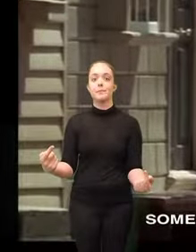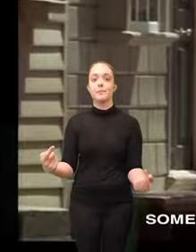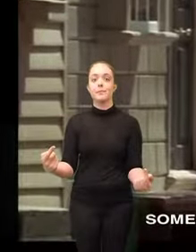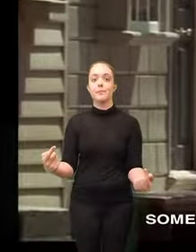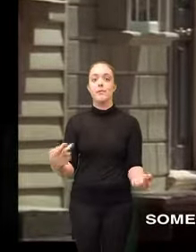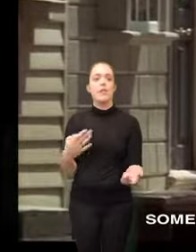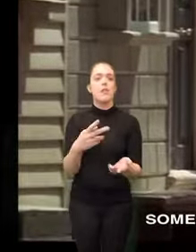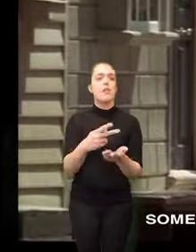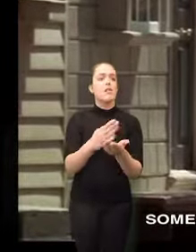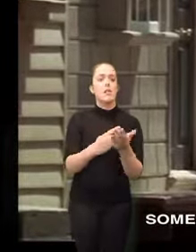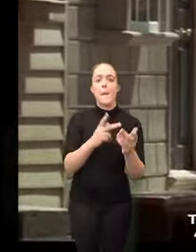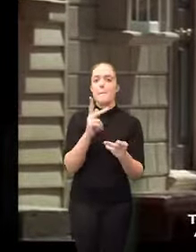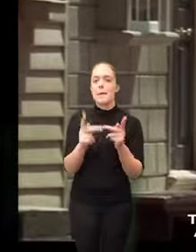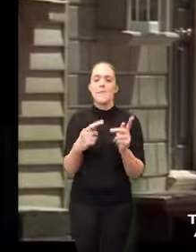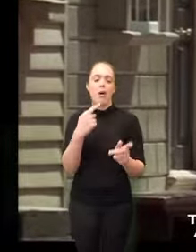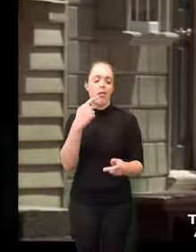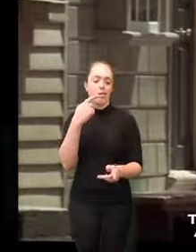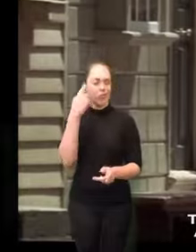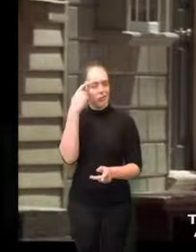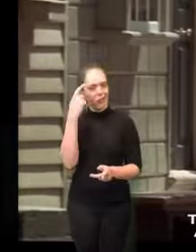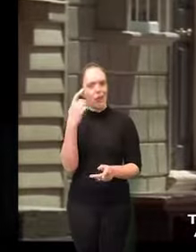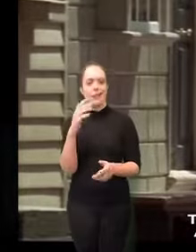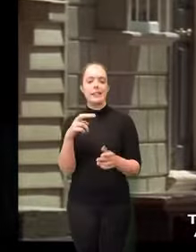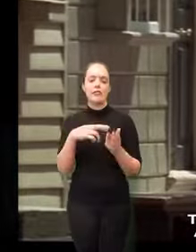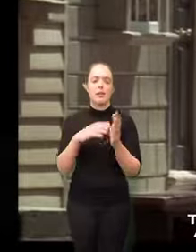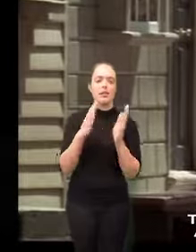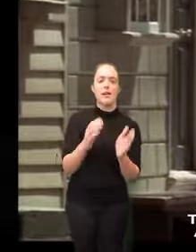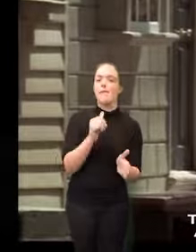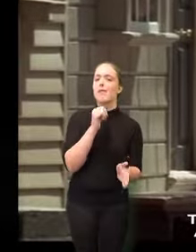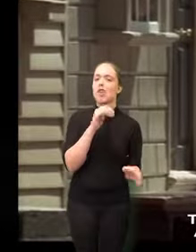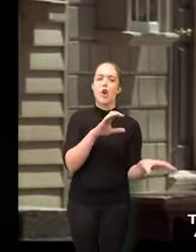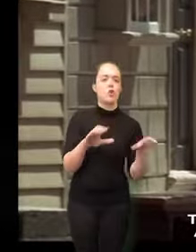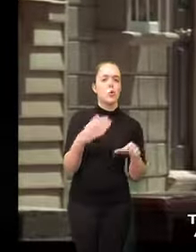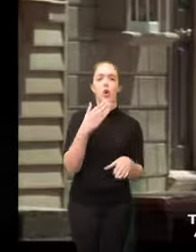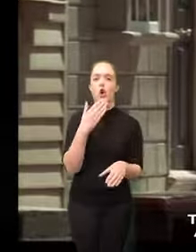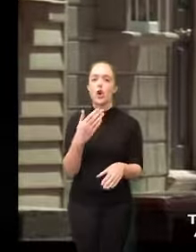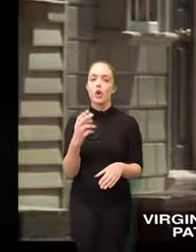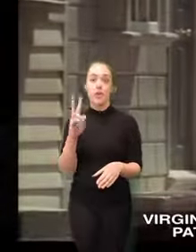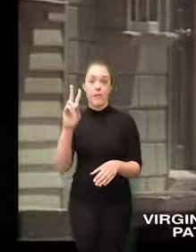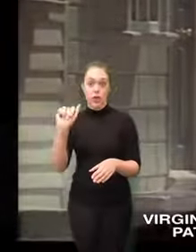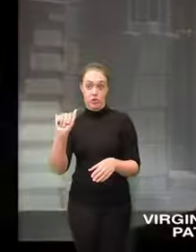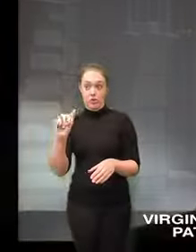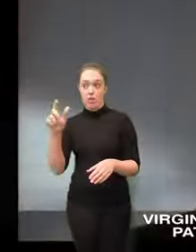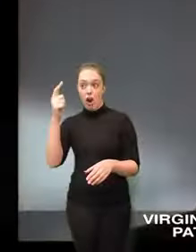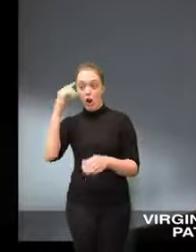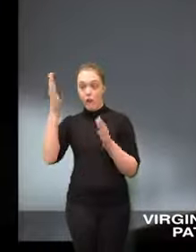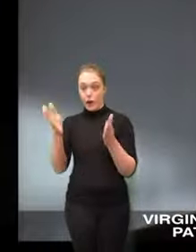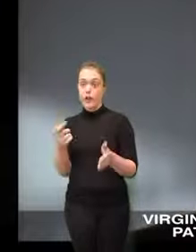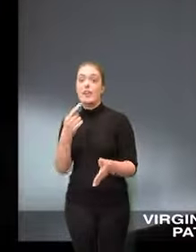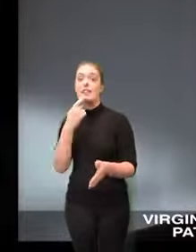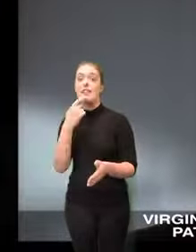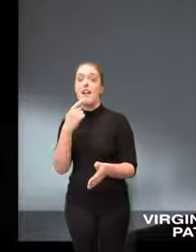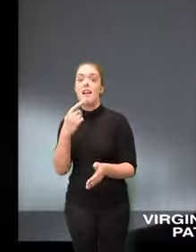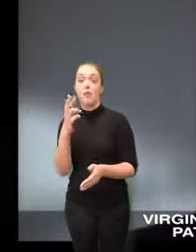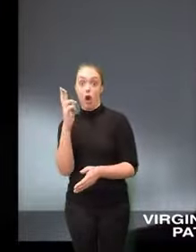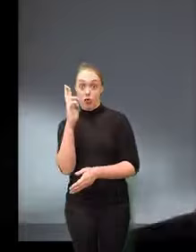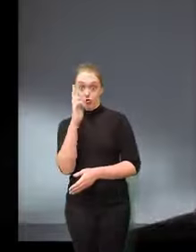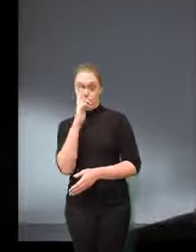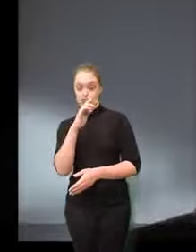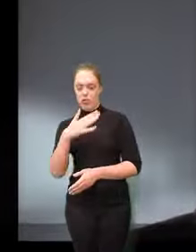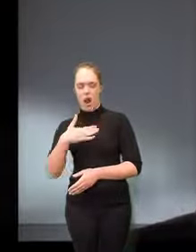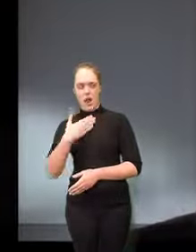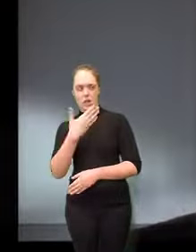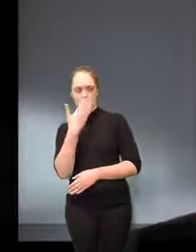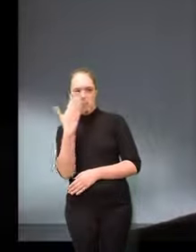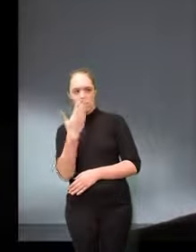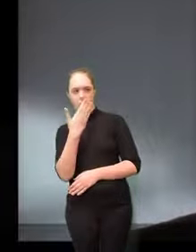some people on the outside are convinced that the delegates are up to no good Virginia's former governor Patrick Henry for one